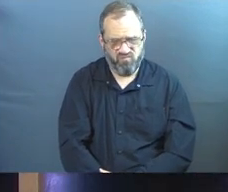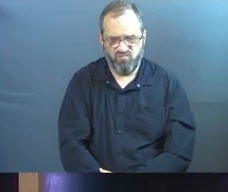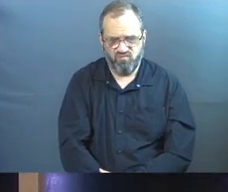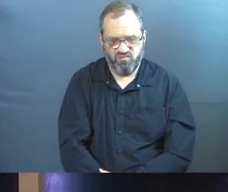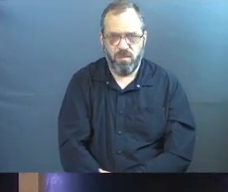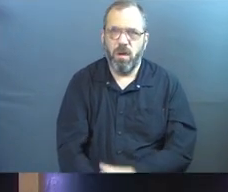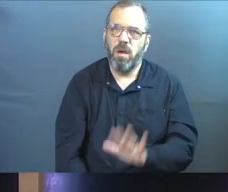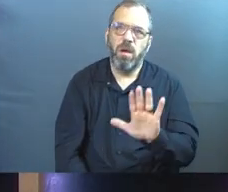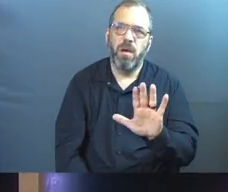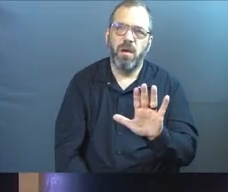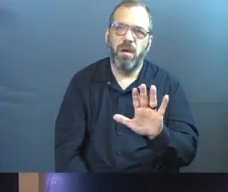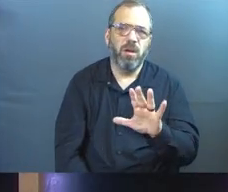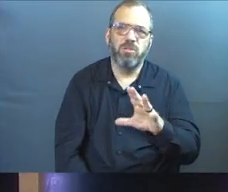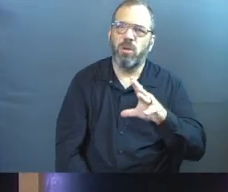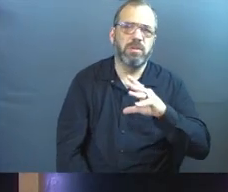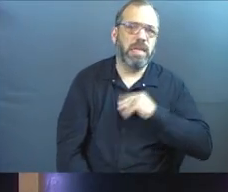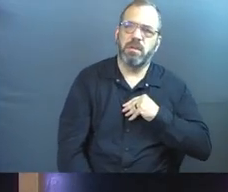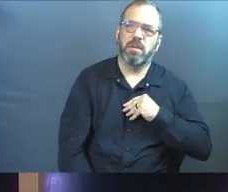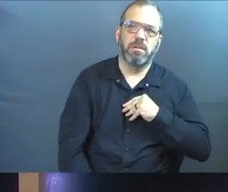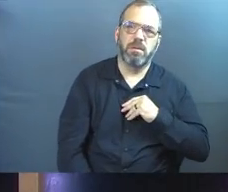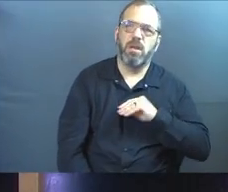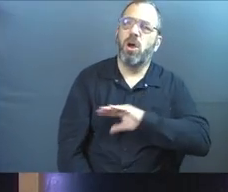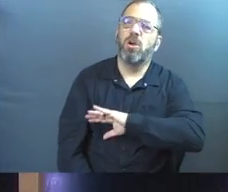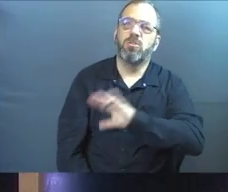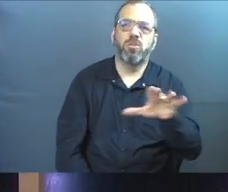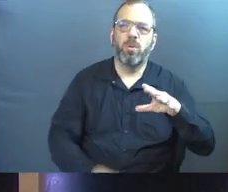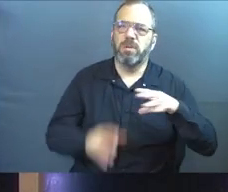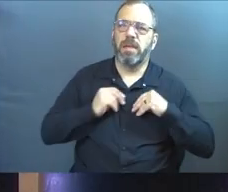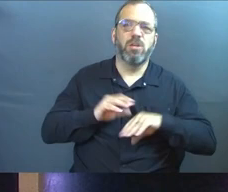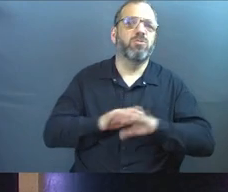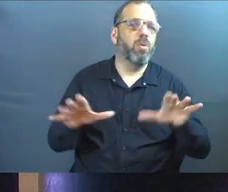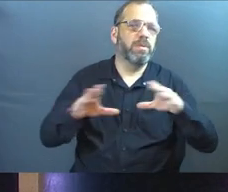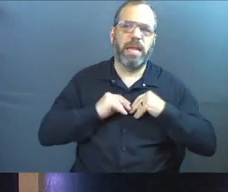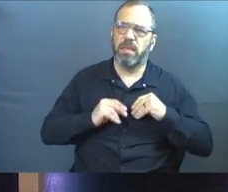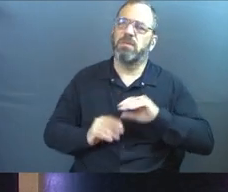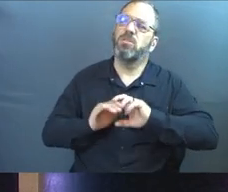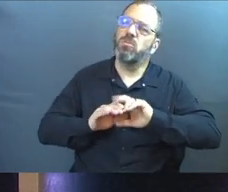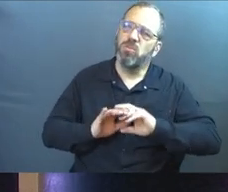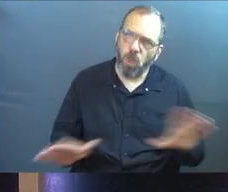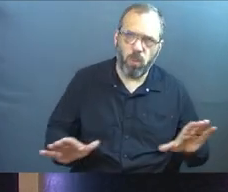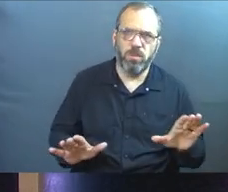But please don't take it. Please don't take it.